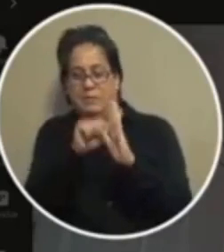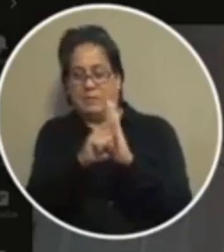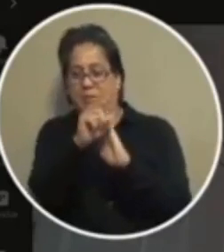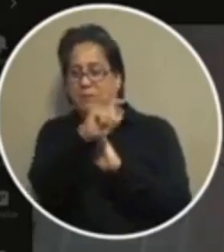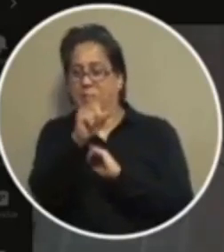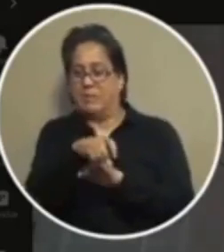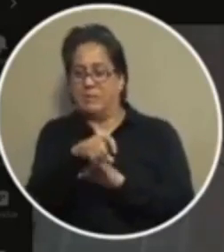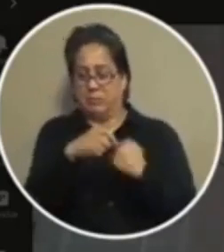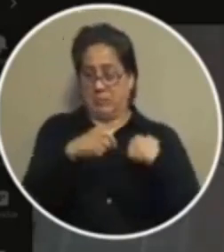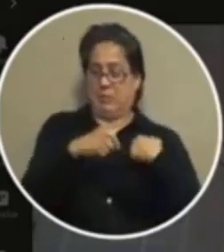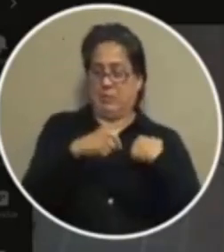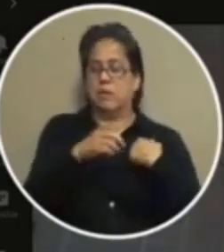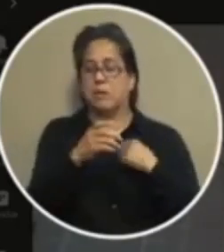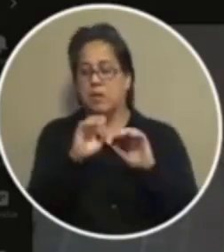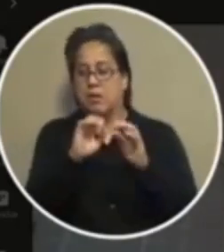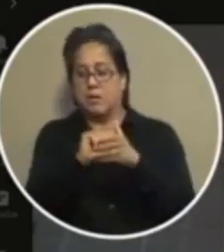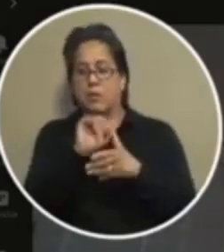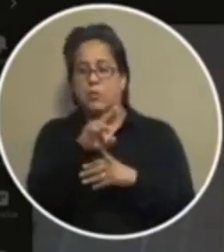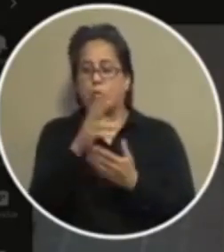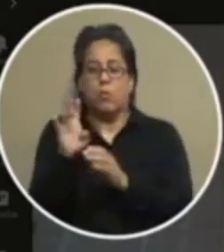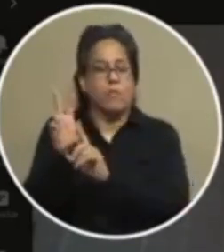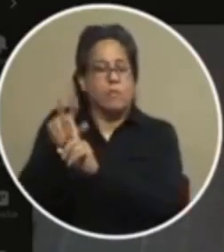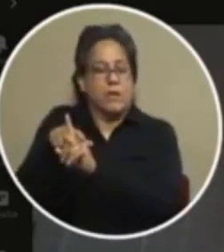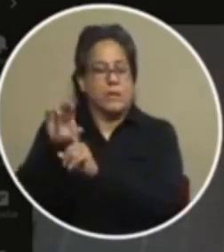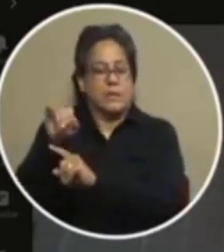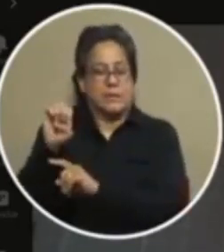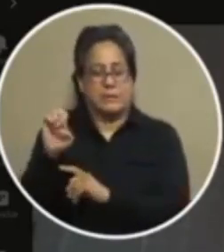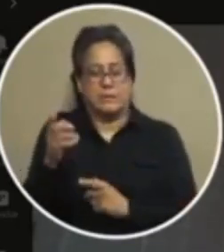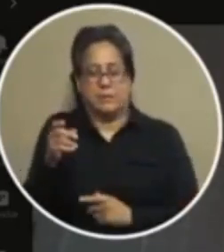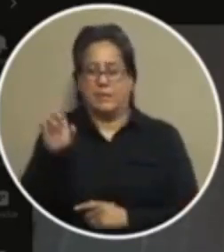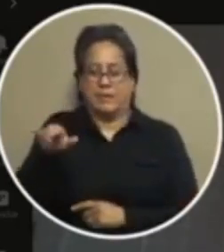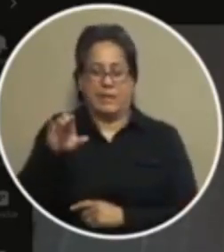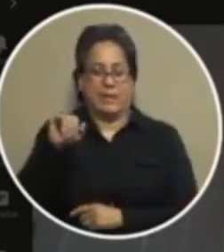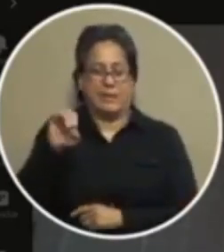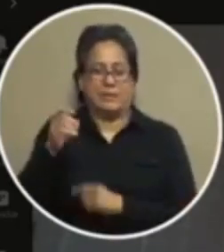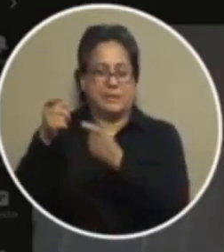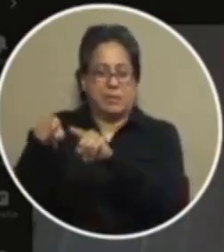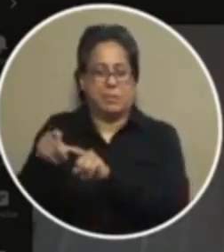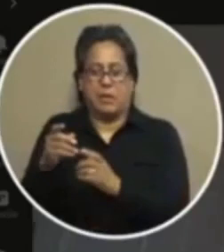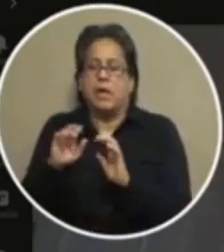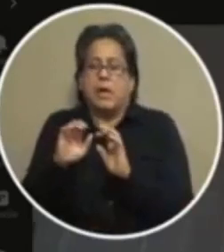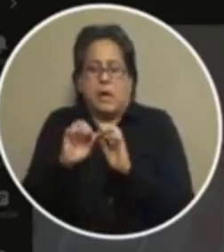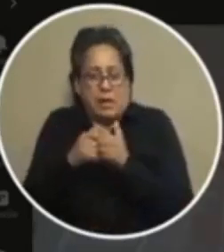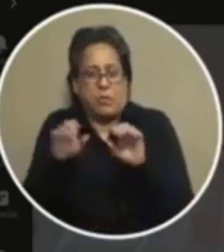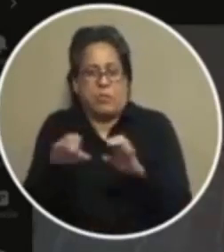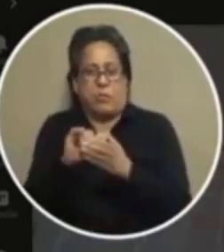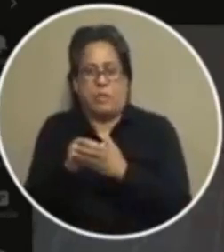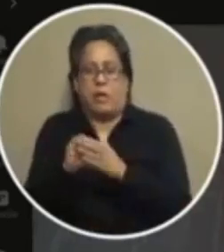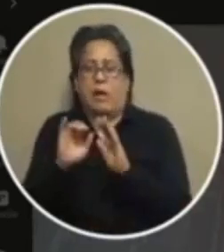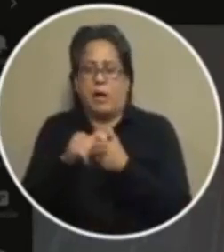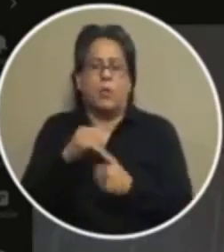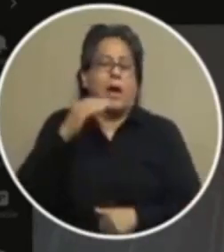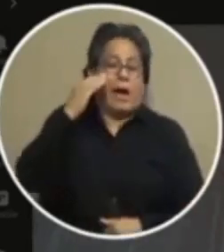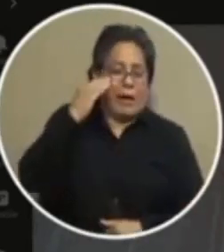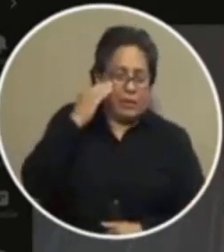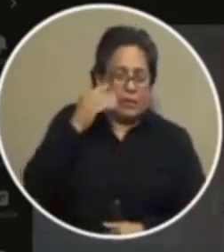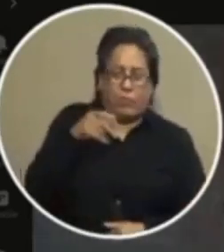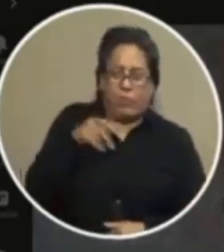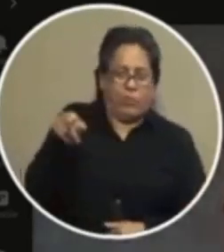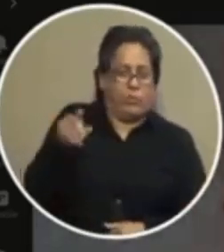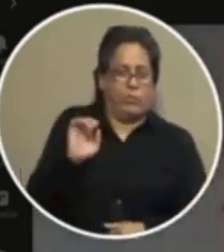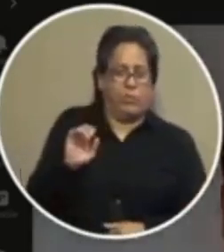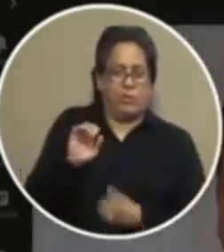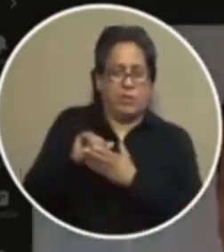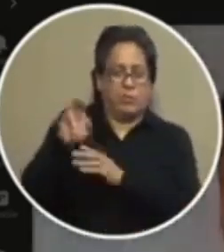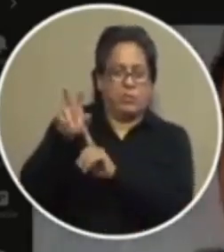texas that's me that you have filed your case that this case occurred how are you going to do that and you if you're